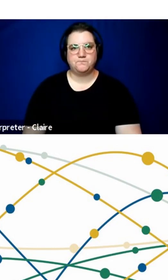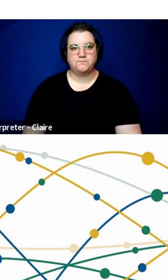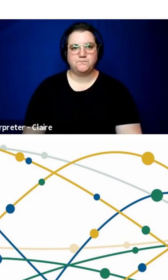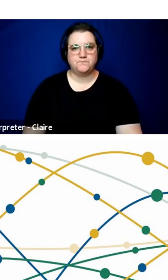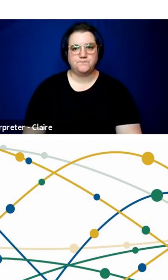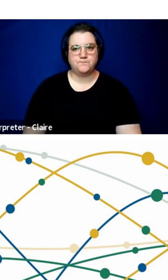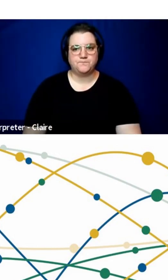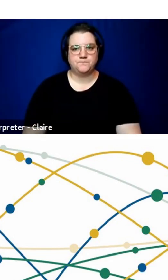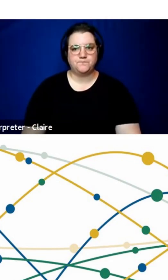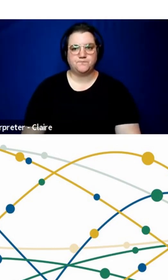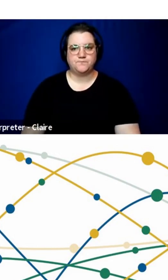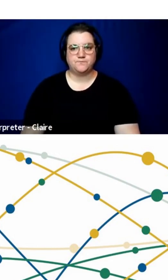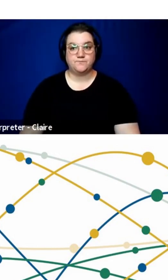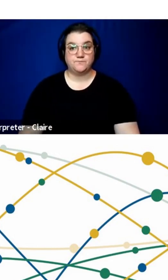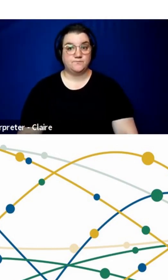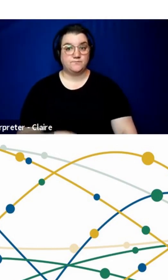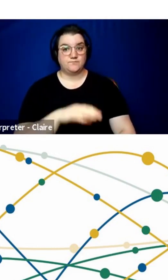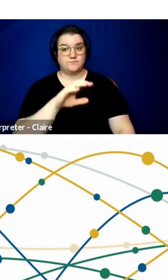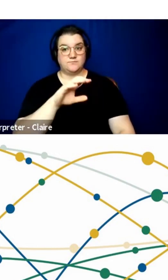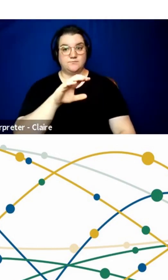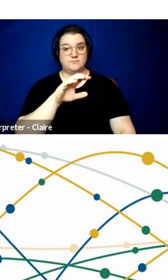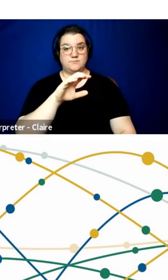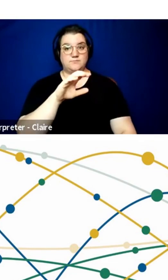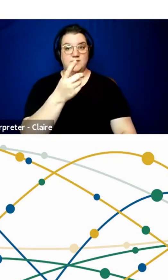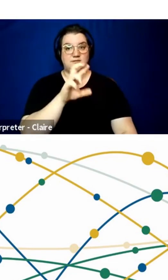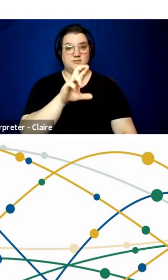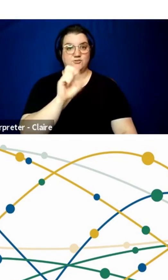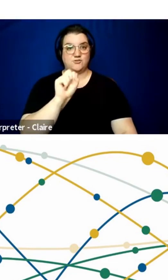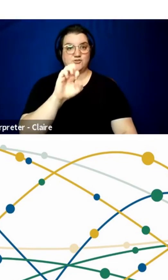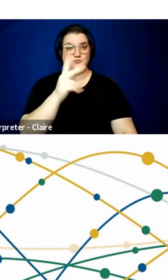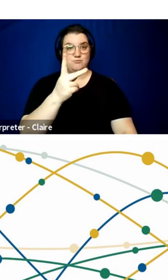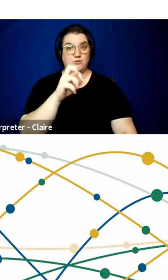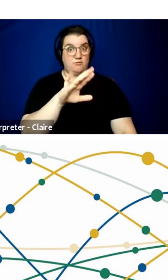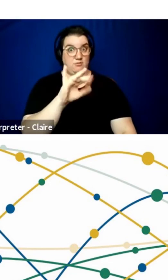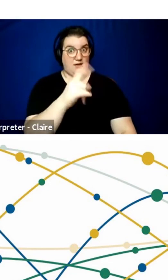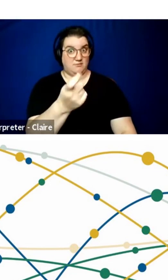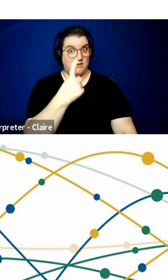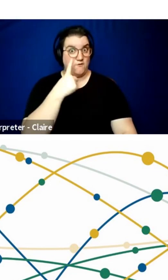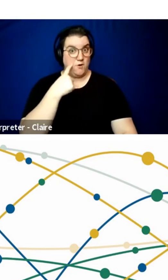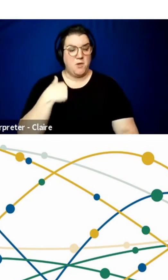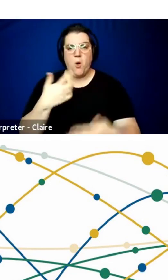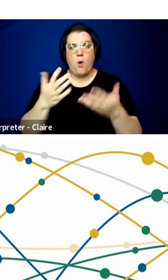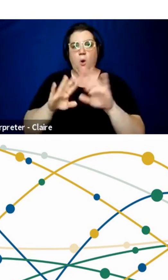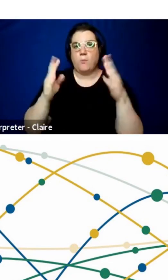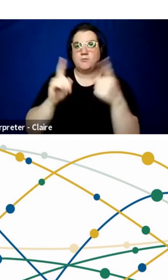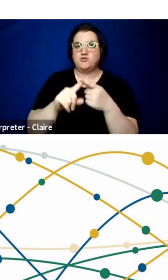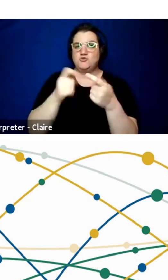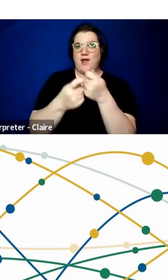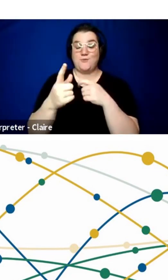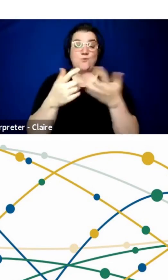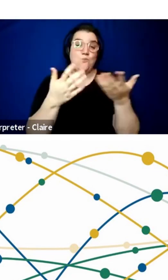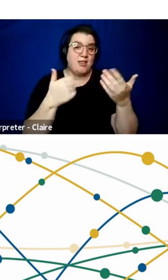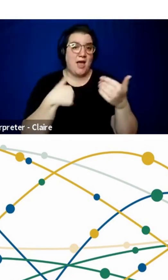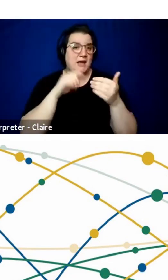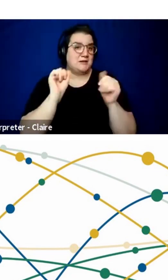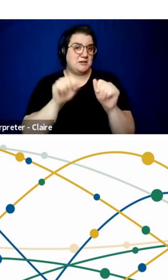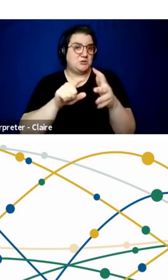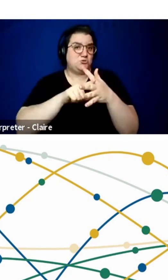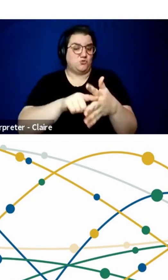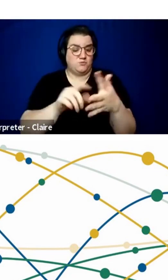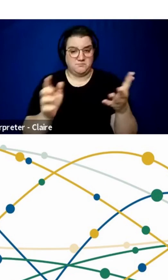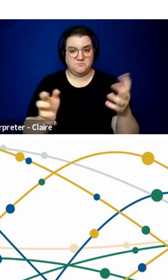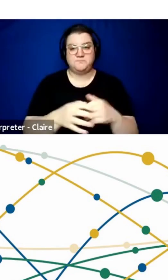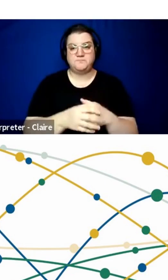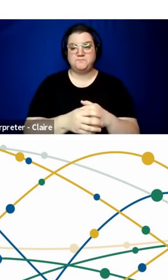I don't know. Is that a question for me? I'm happy to answer. Or be open to any of the... Well, I'll jump in. What strikes